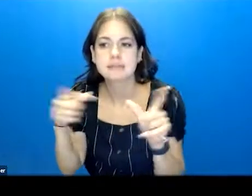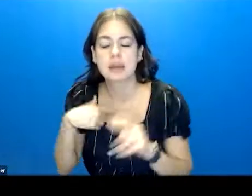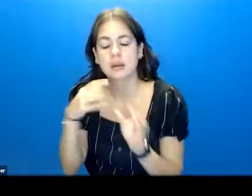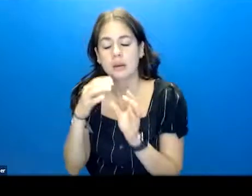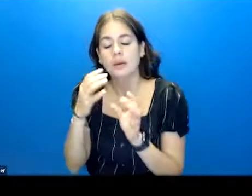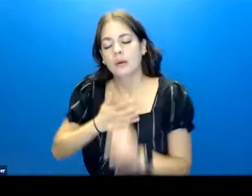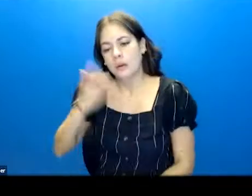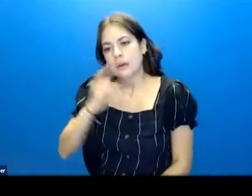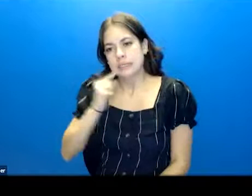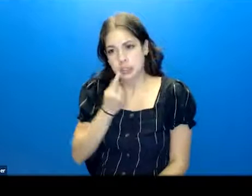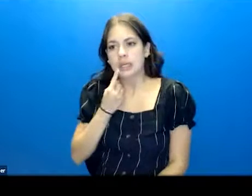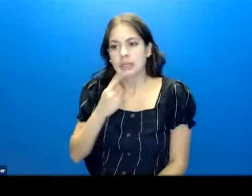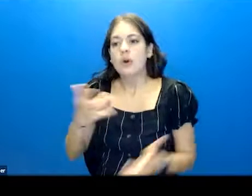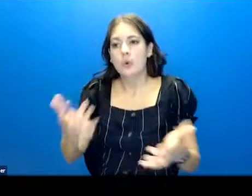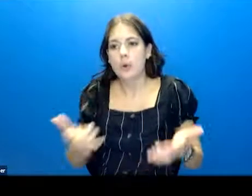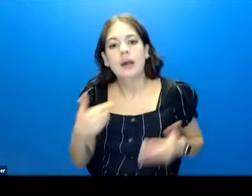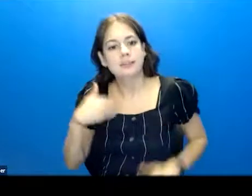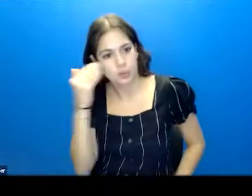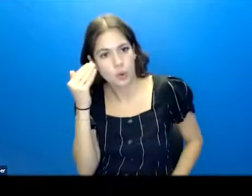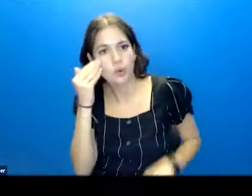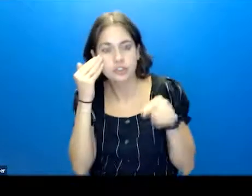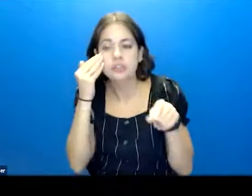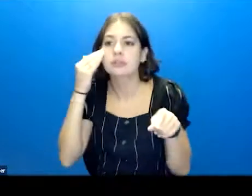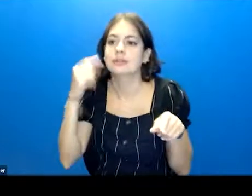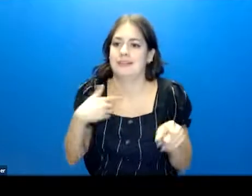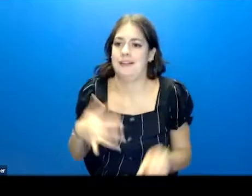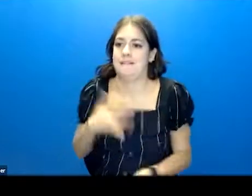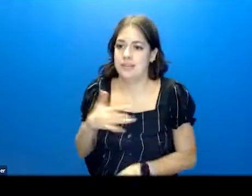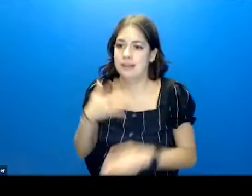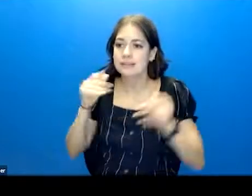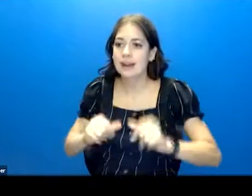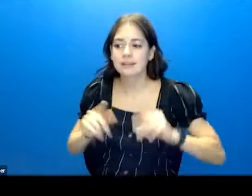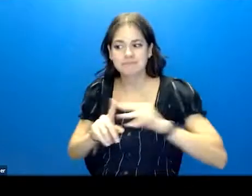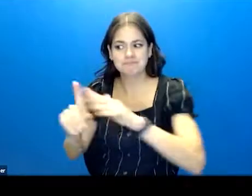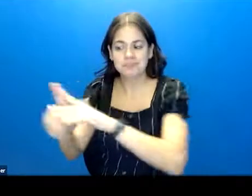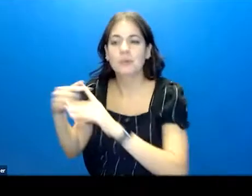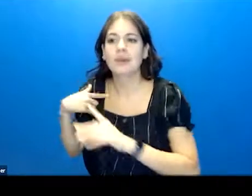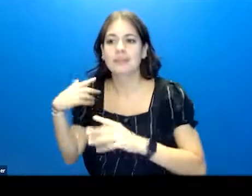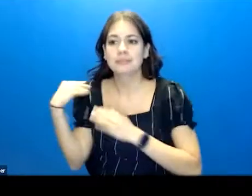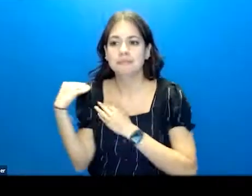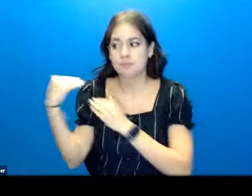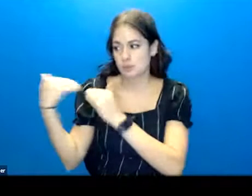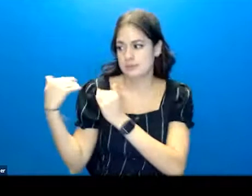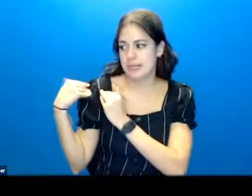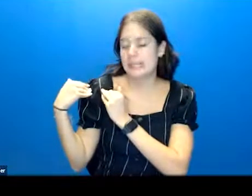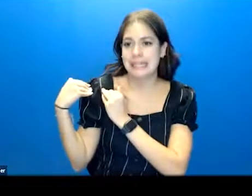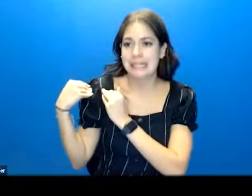deal, right? And so I want us to acknowledge the feelings that come with carrying this responsibility.